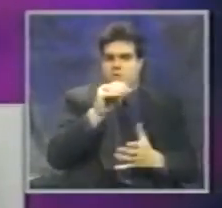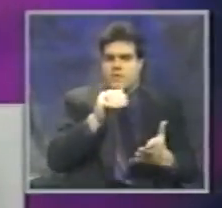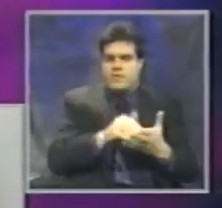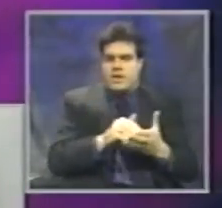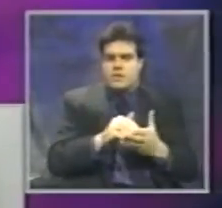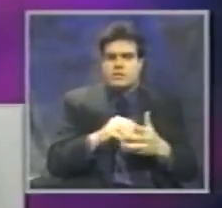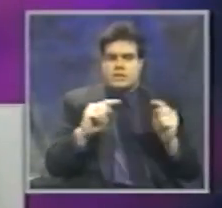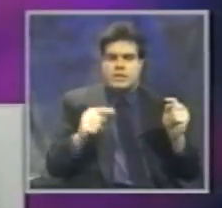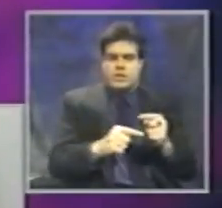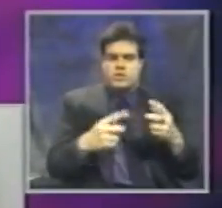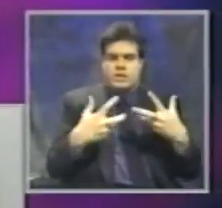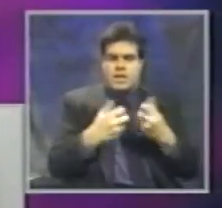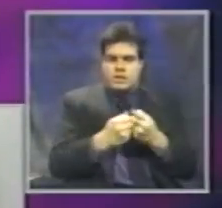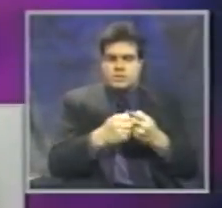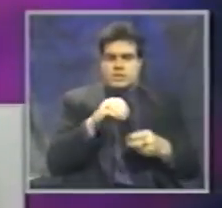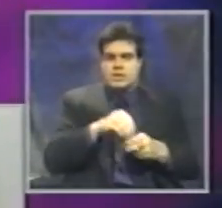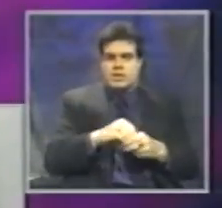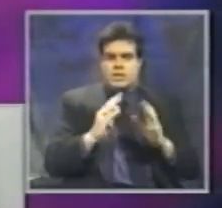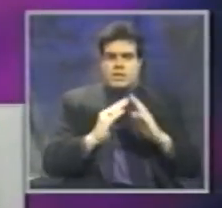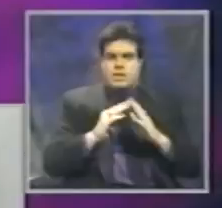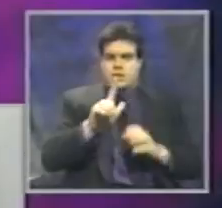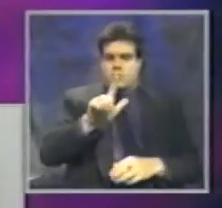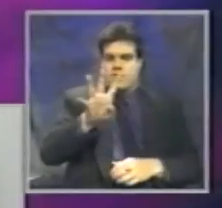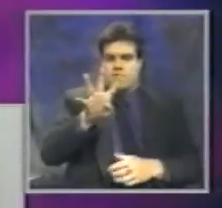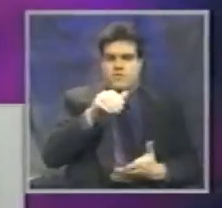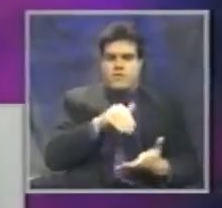accidents in a town of 24,000 people.